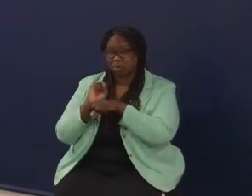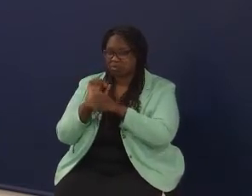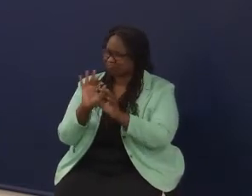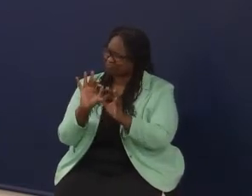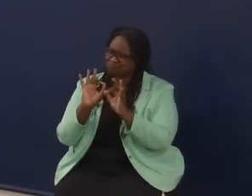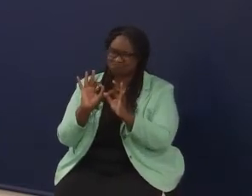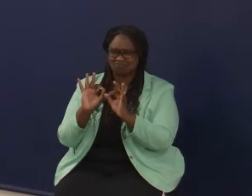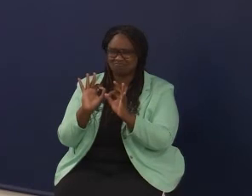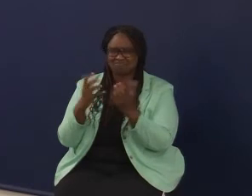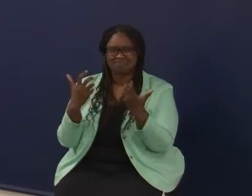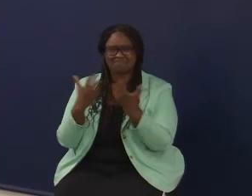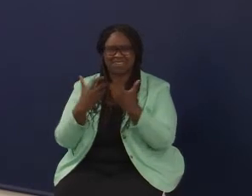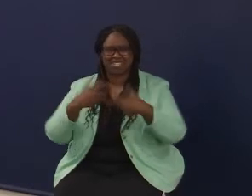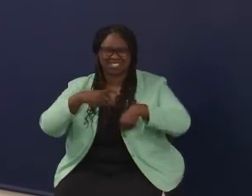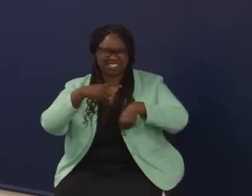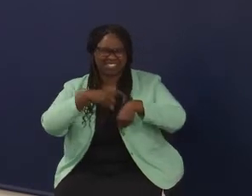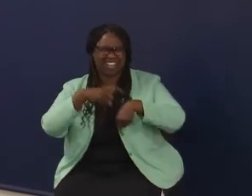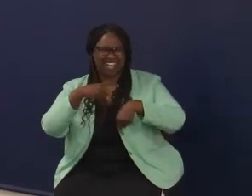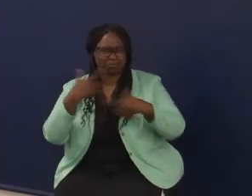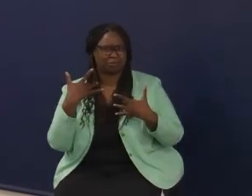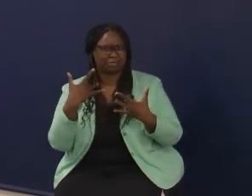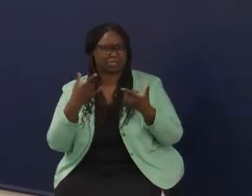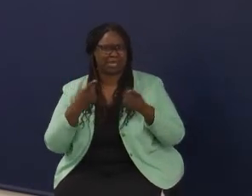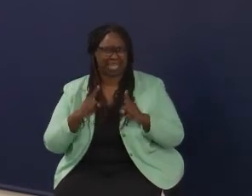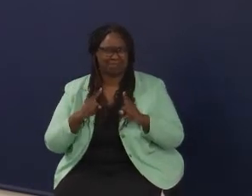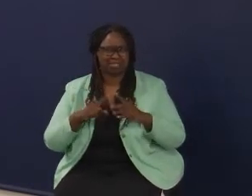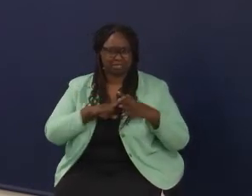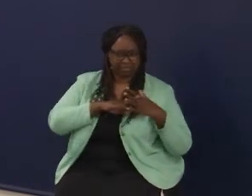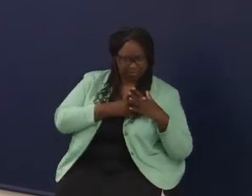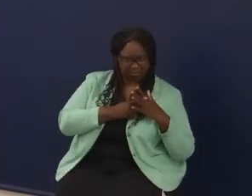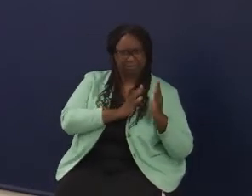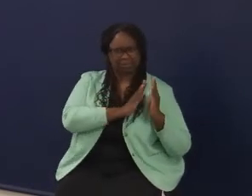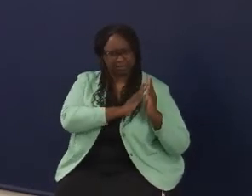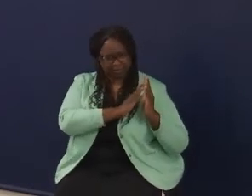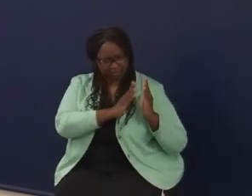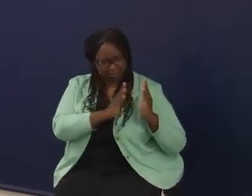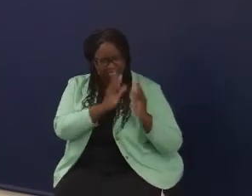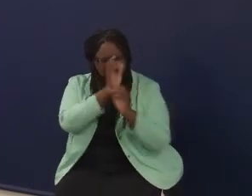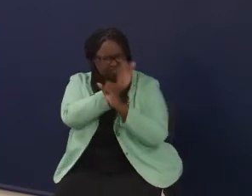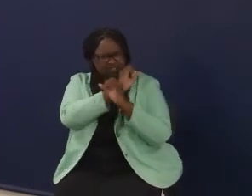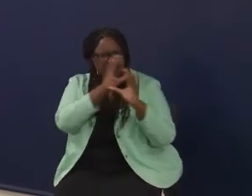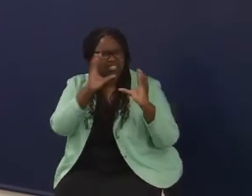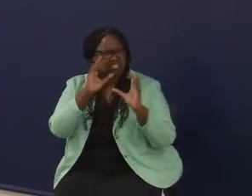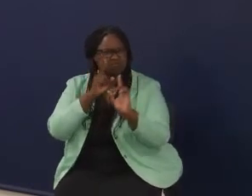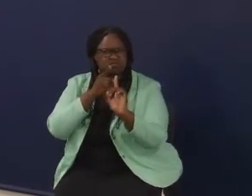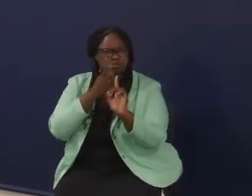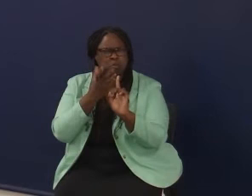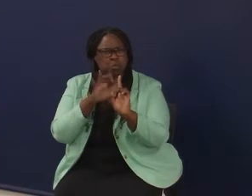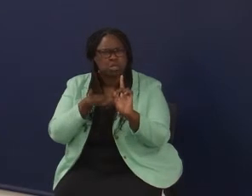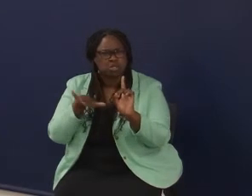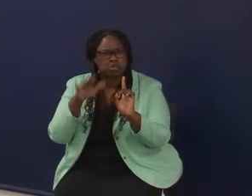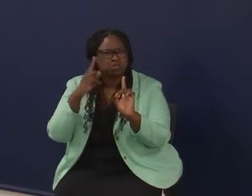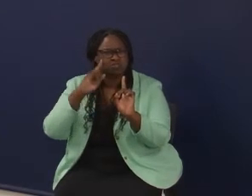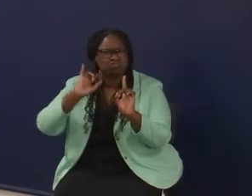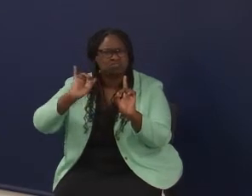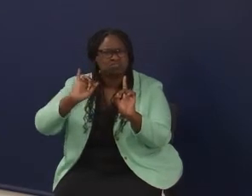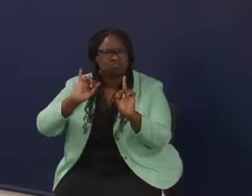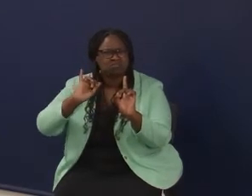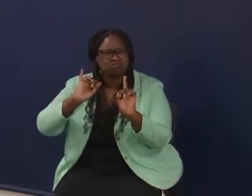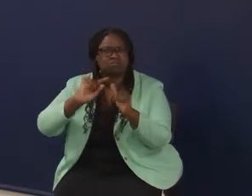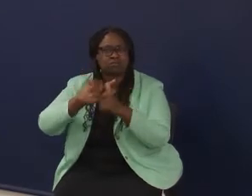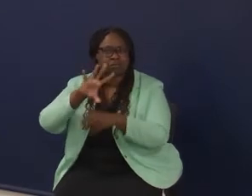track with the timing that normally happens as they start to vision what do we want for kids, right? That's a fundamental